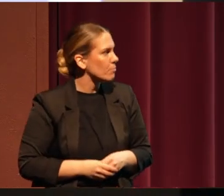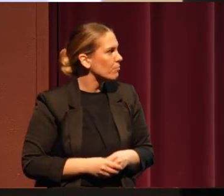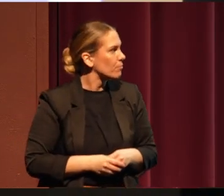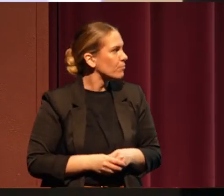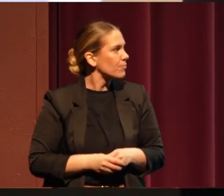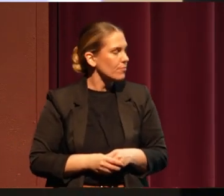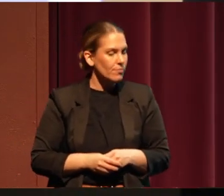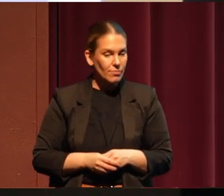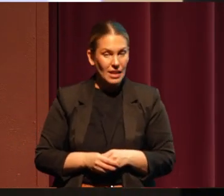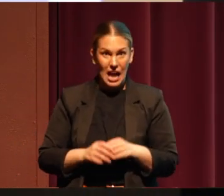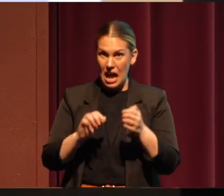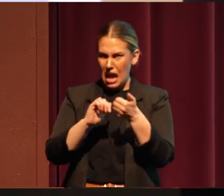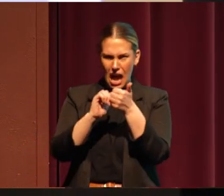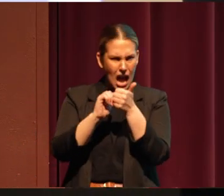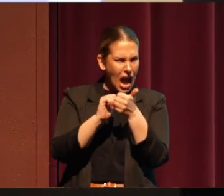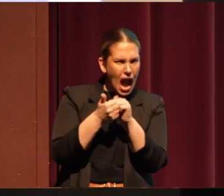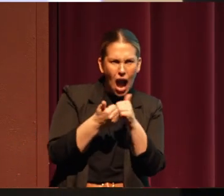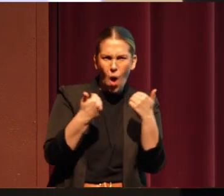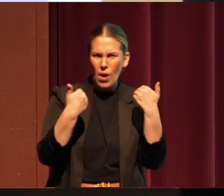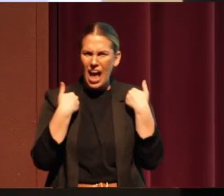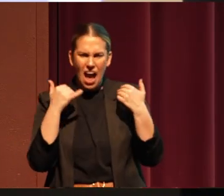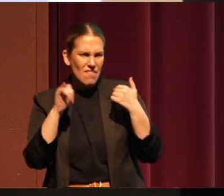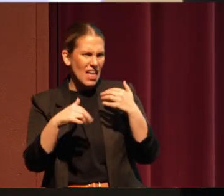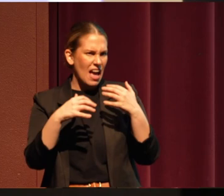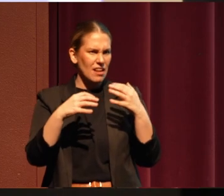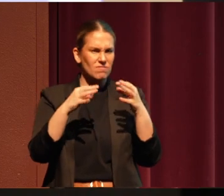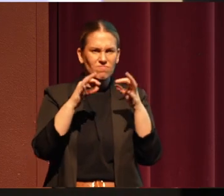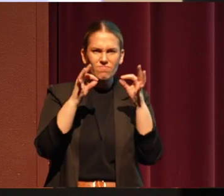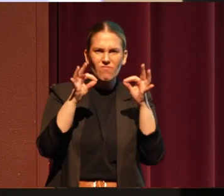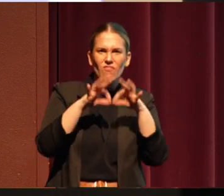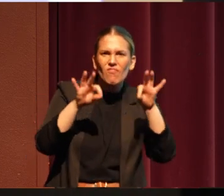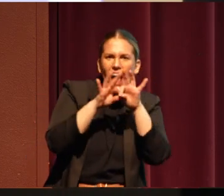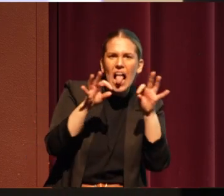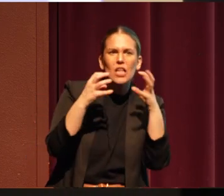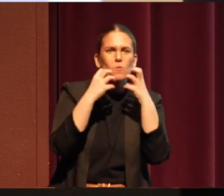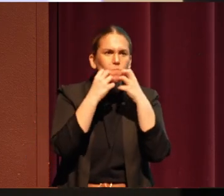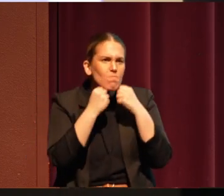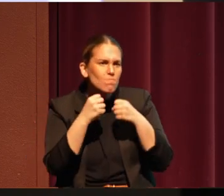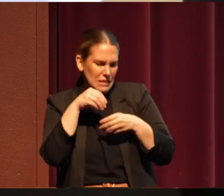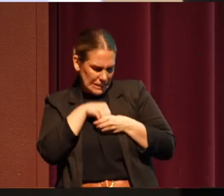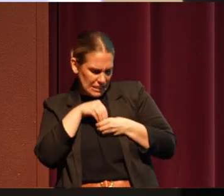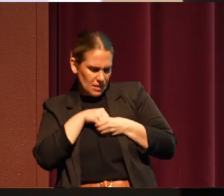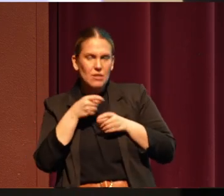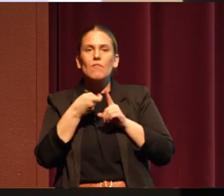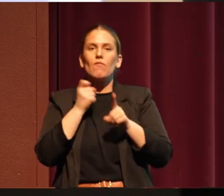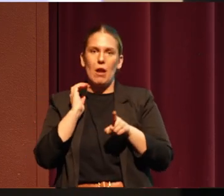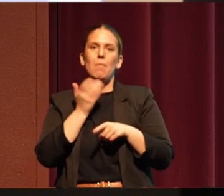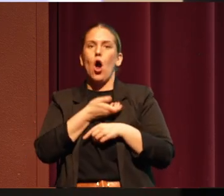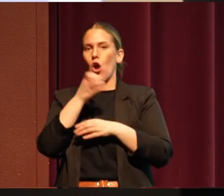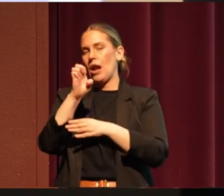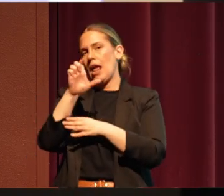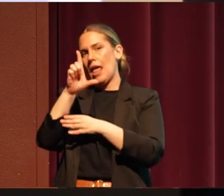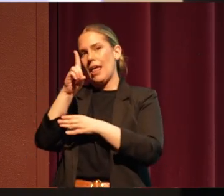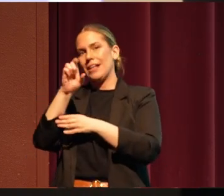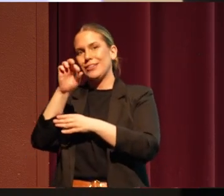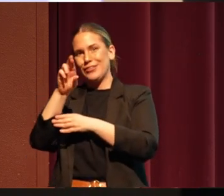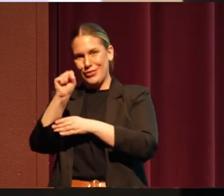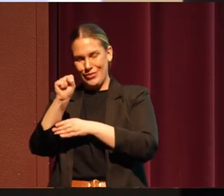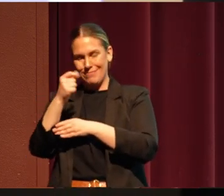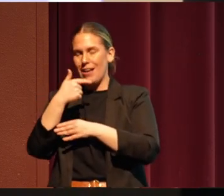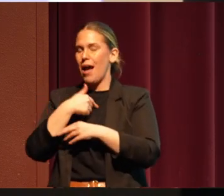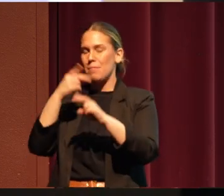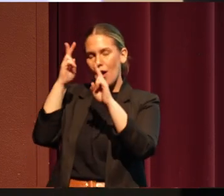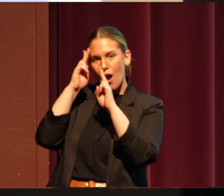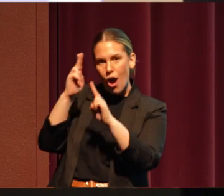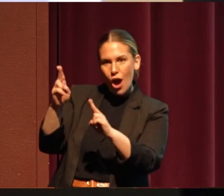And the way we have these values instilled into us is through our elders. And I had the honor and privilege to